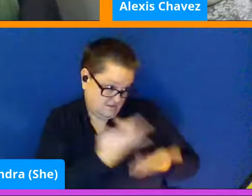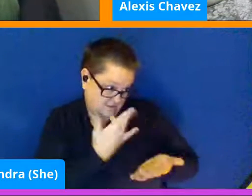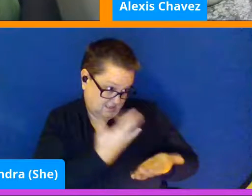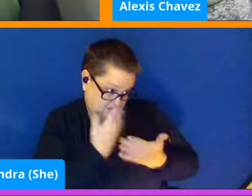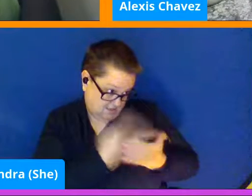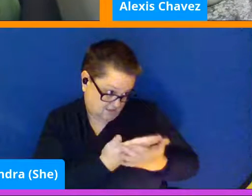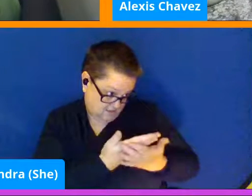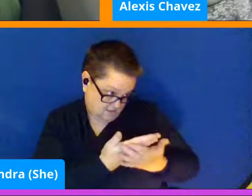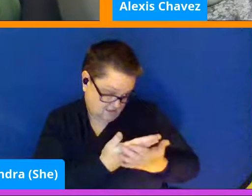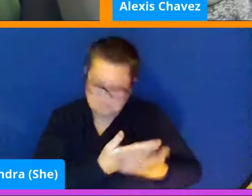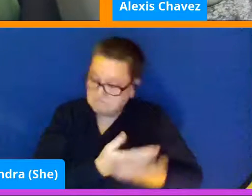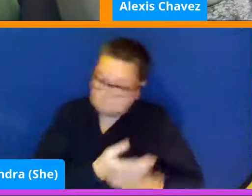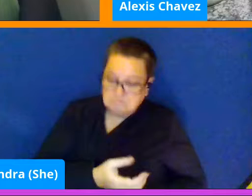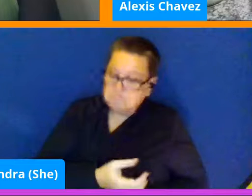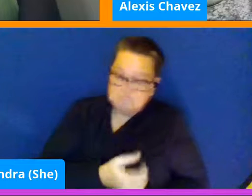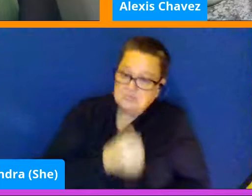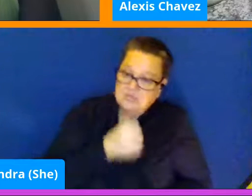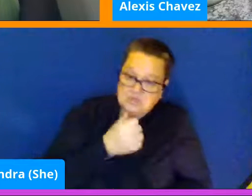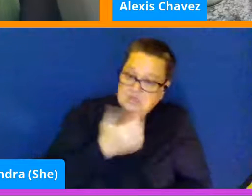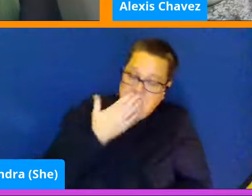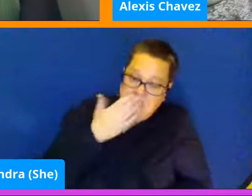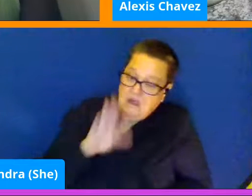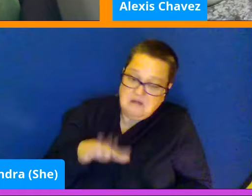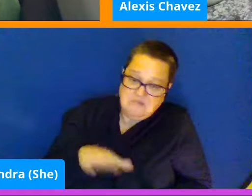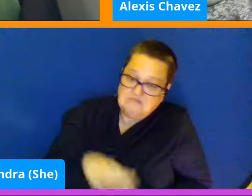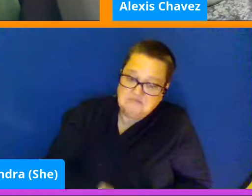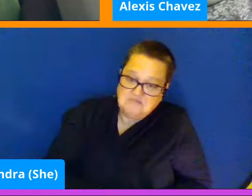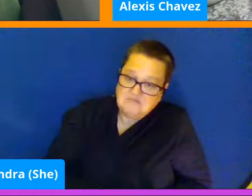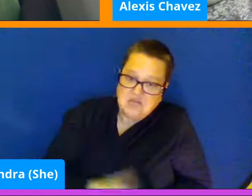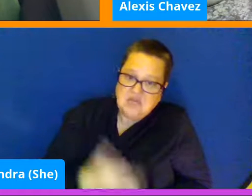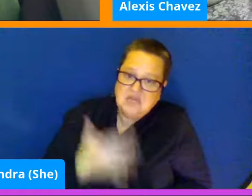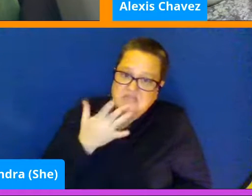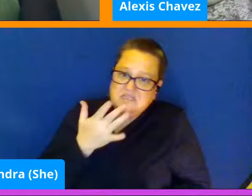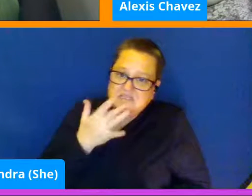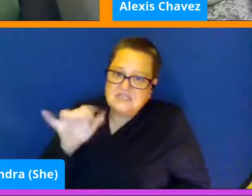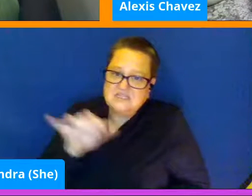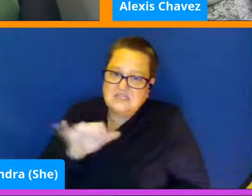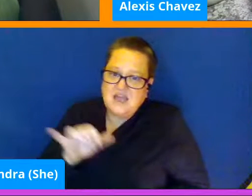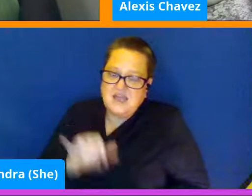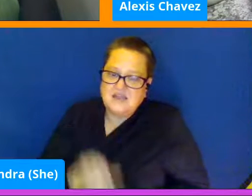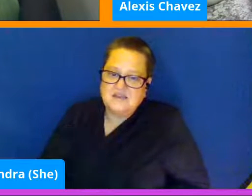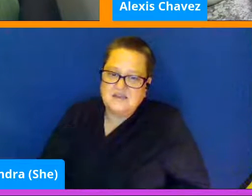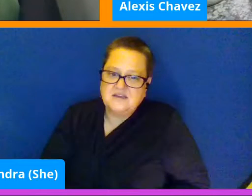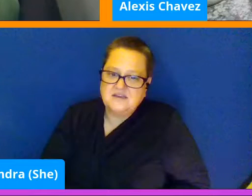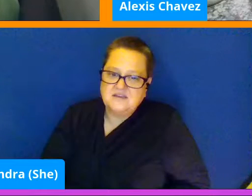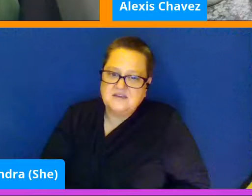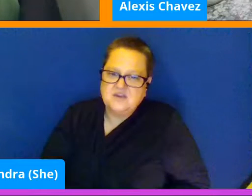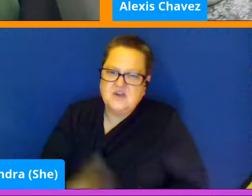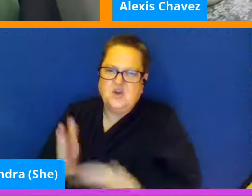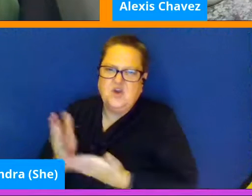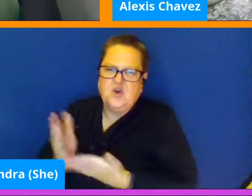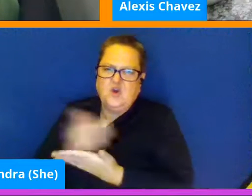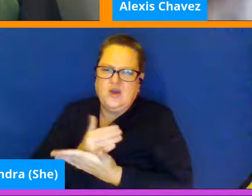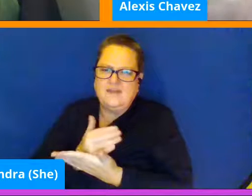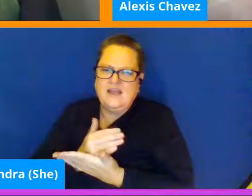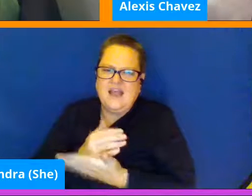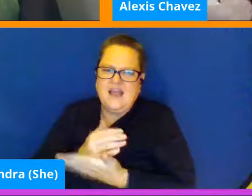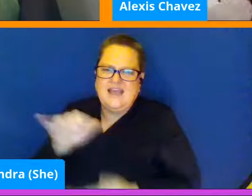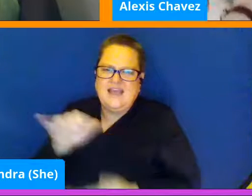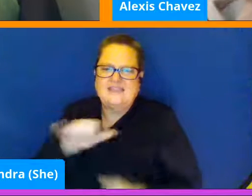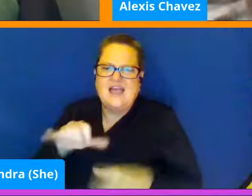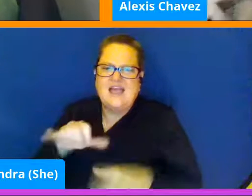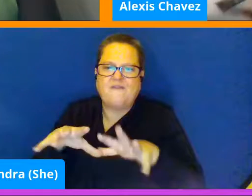It's not bad. It tastes like, um, it tastes pretty creamy. It's almost like a frozen whipped cream.